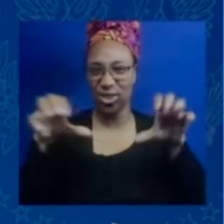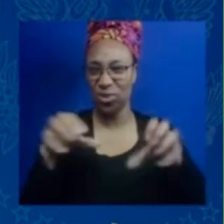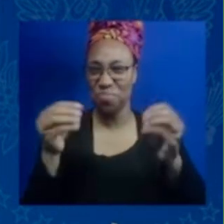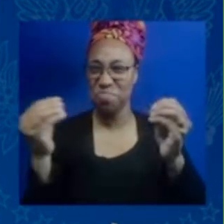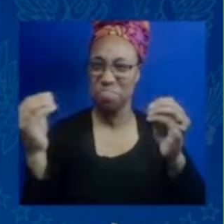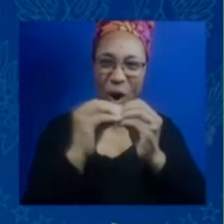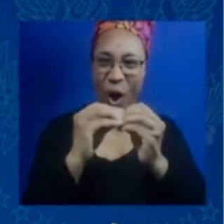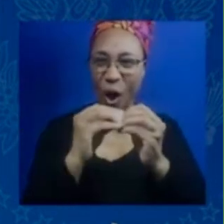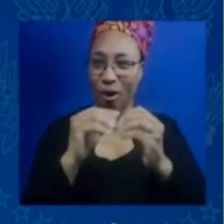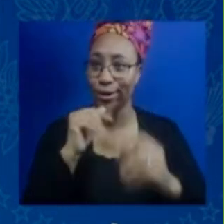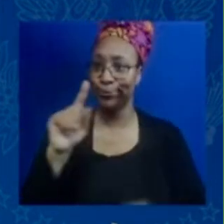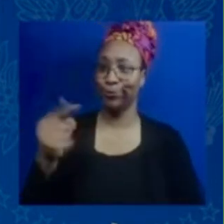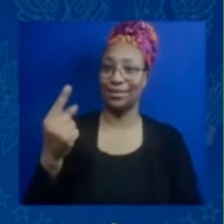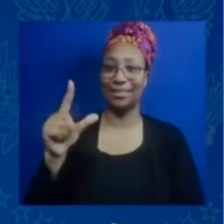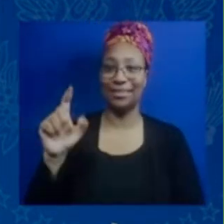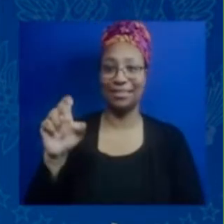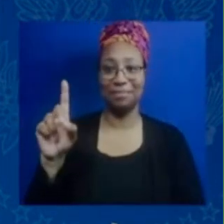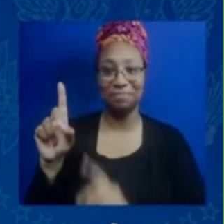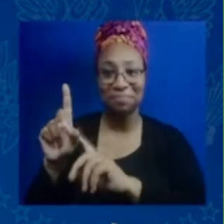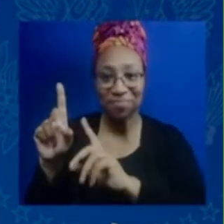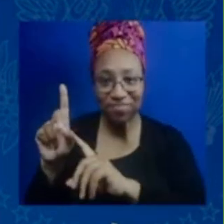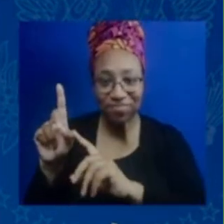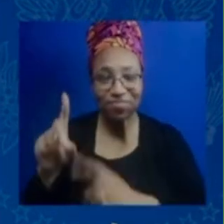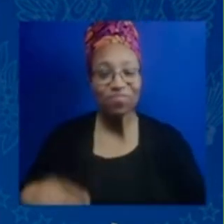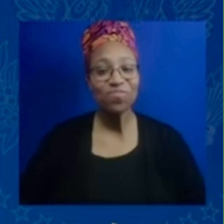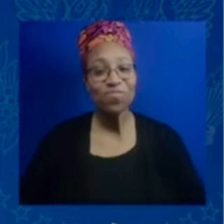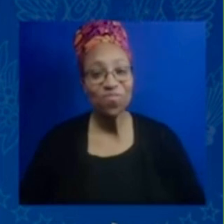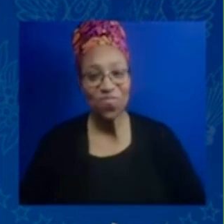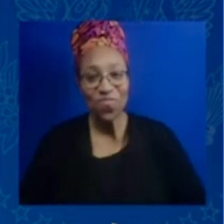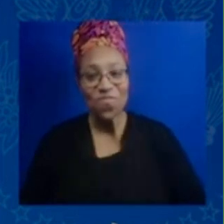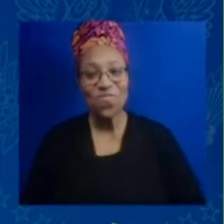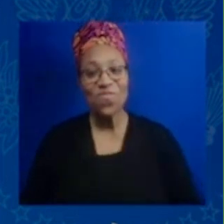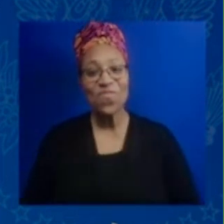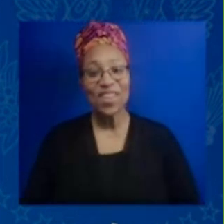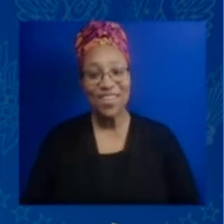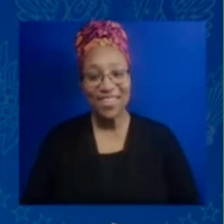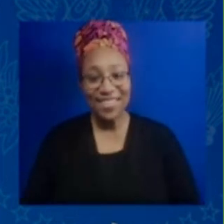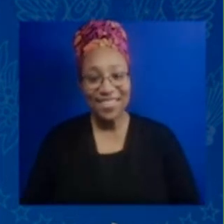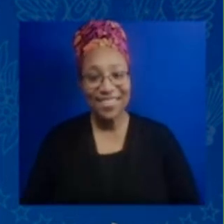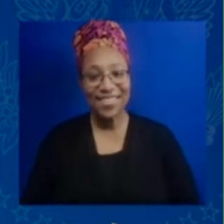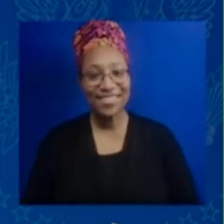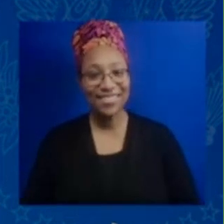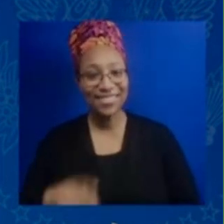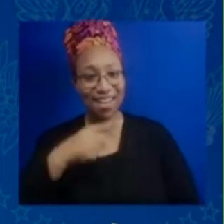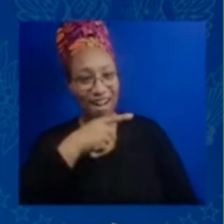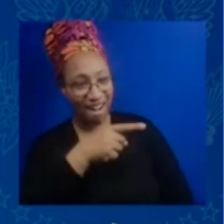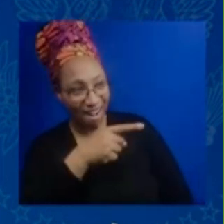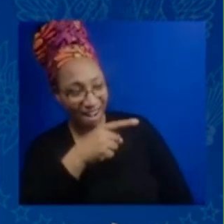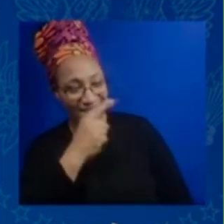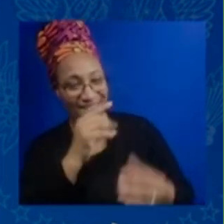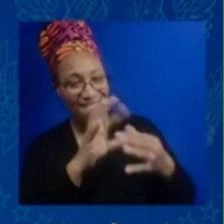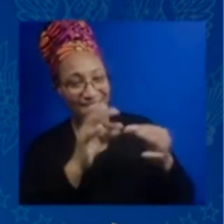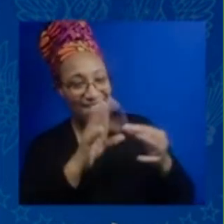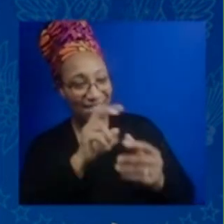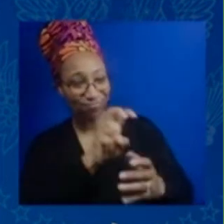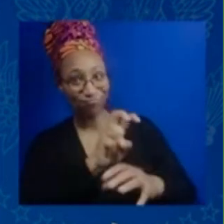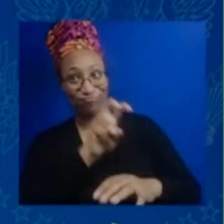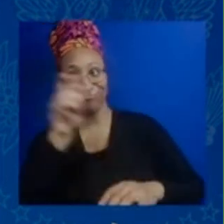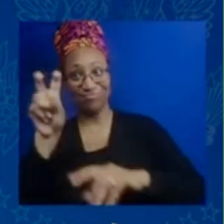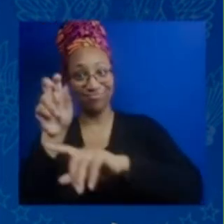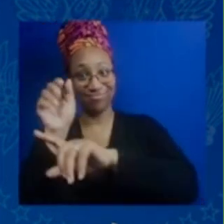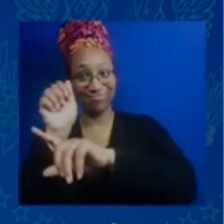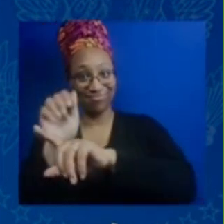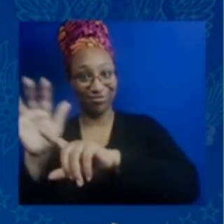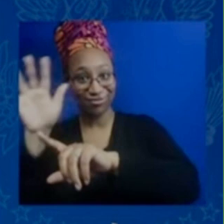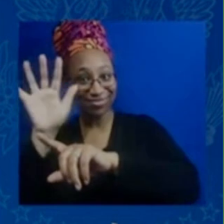you know in talking about challenges I mean obviously our country has just gone through an enormous challenge for all of our entrepreneurs with the